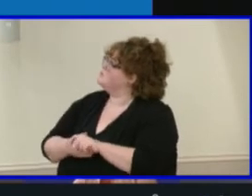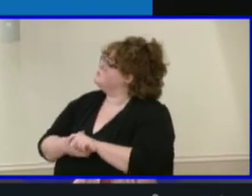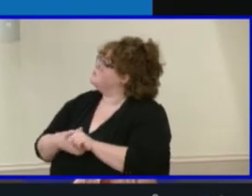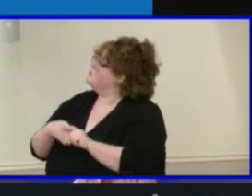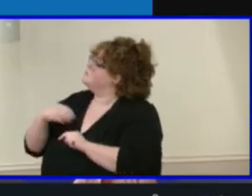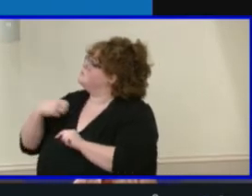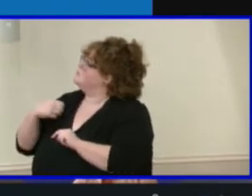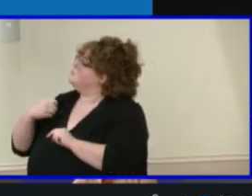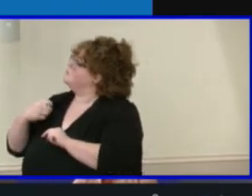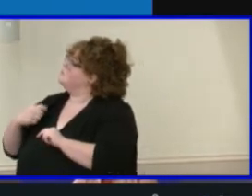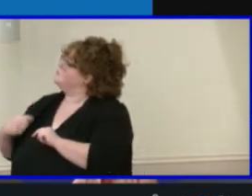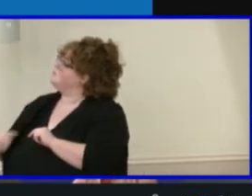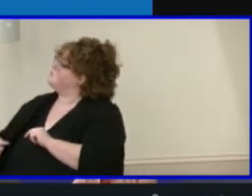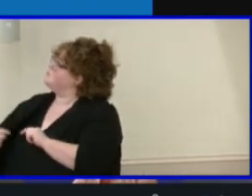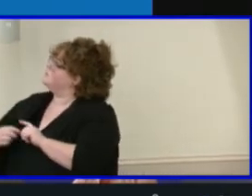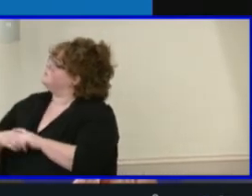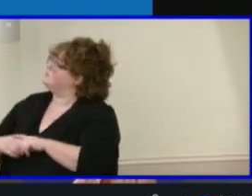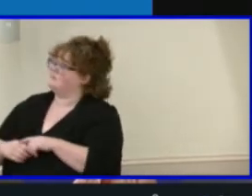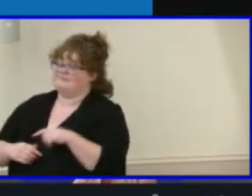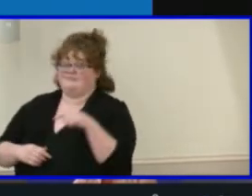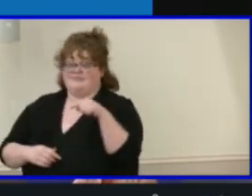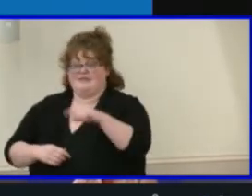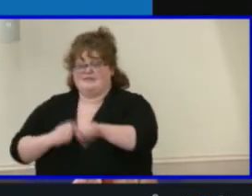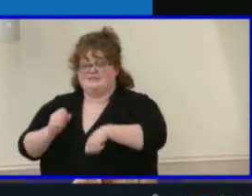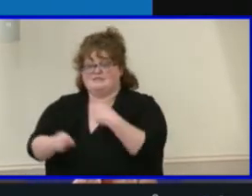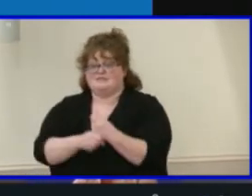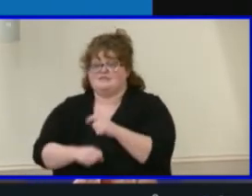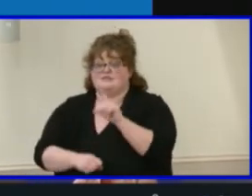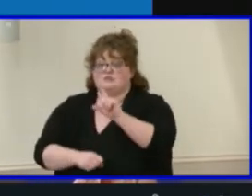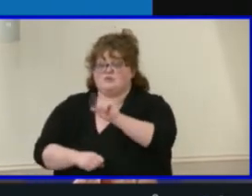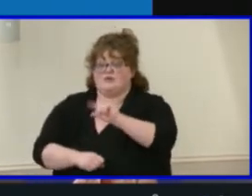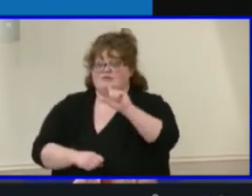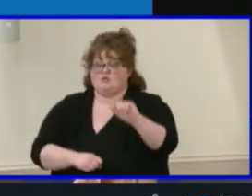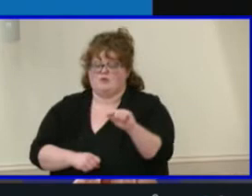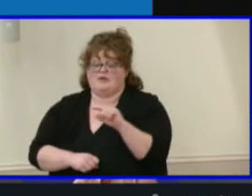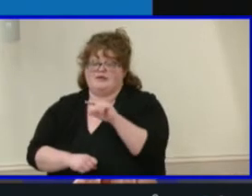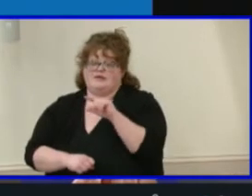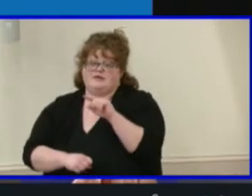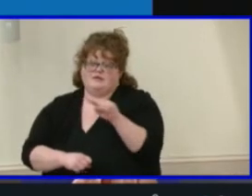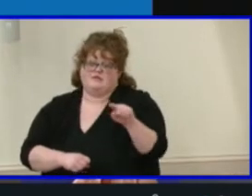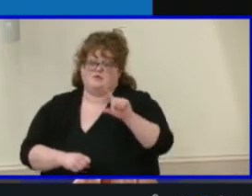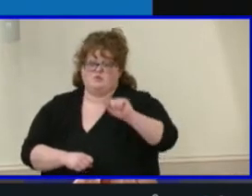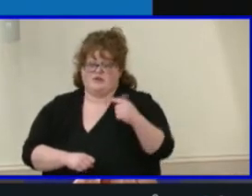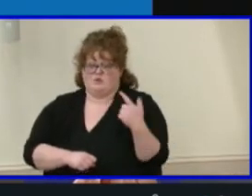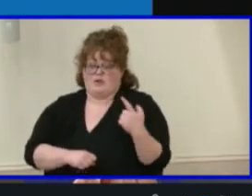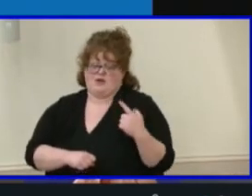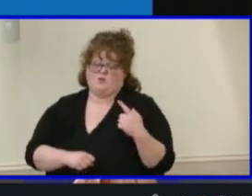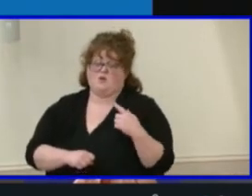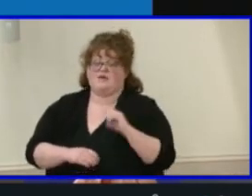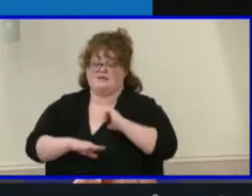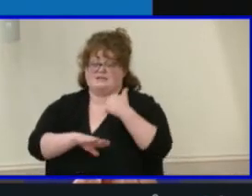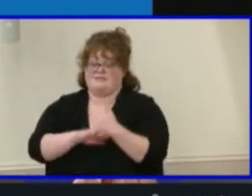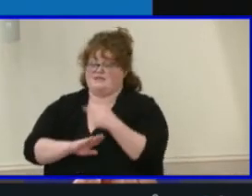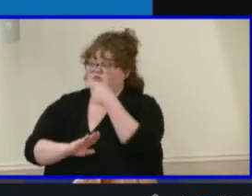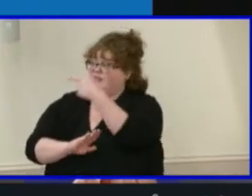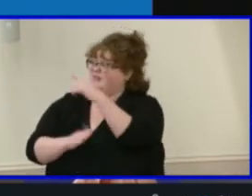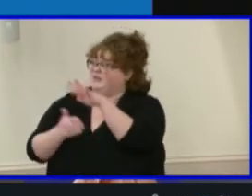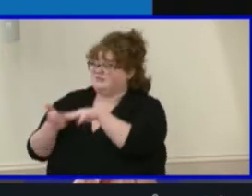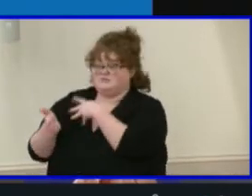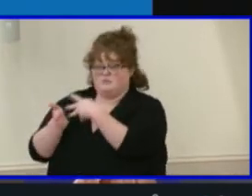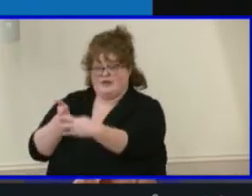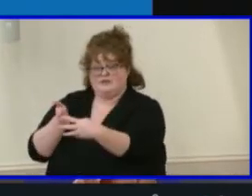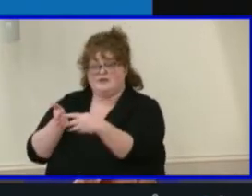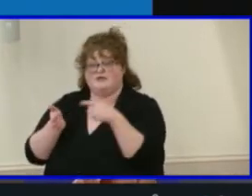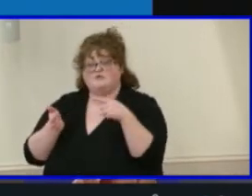This year's 2020-21 scoring system is based on the breakdown shown on this slide. Now as you can